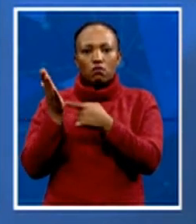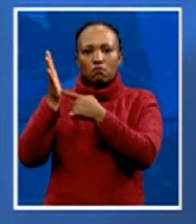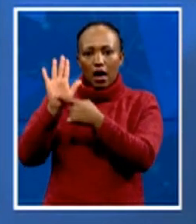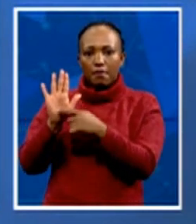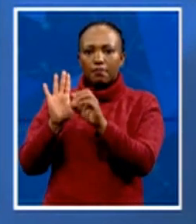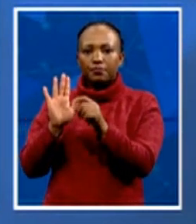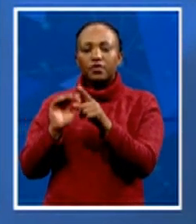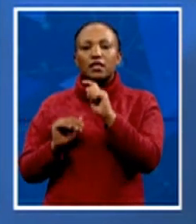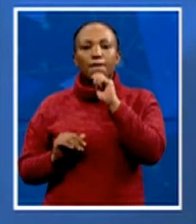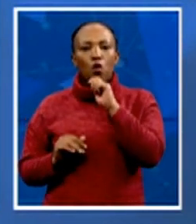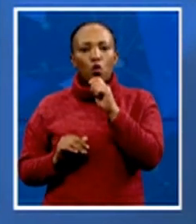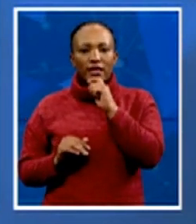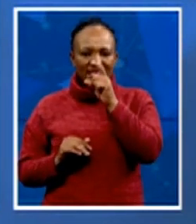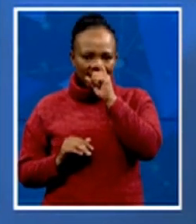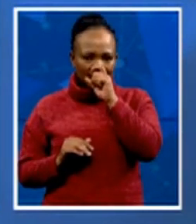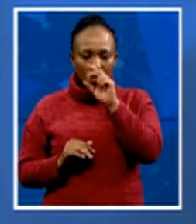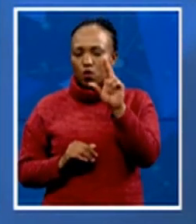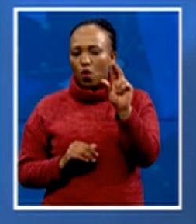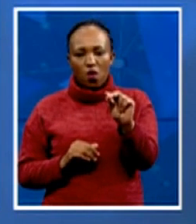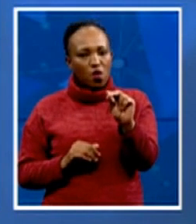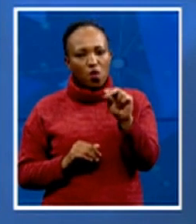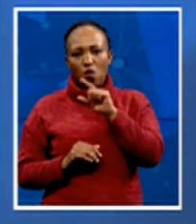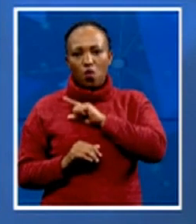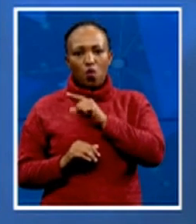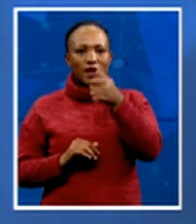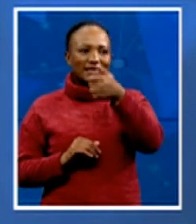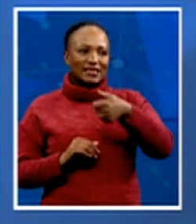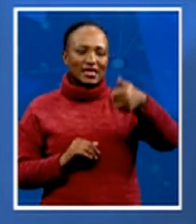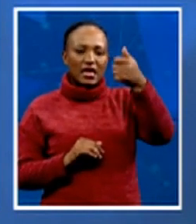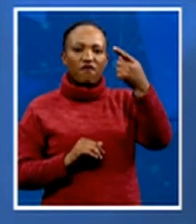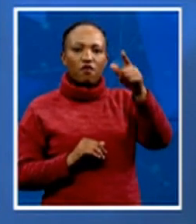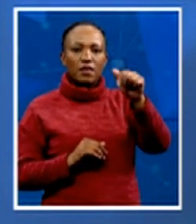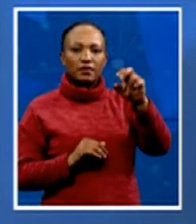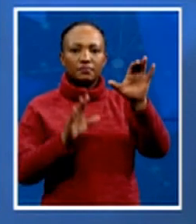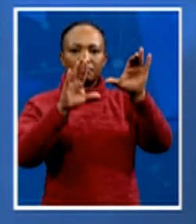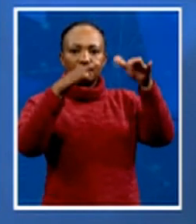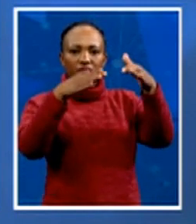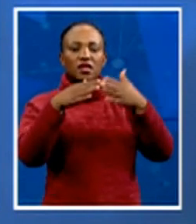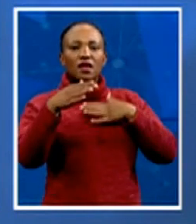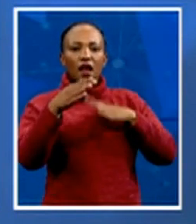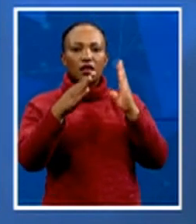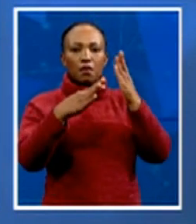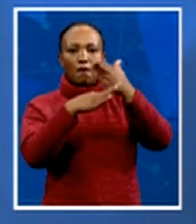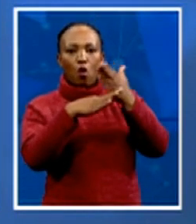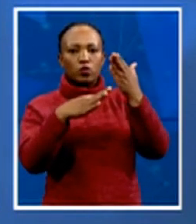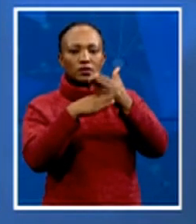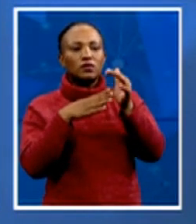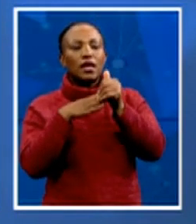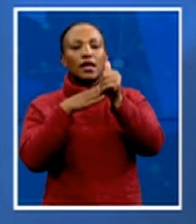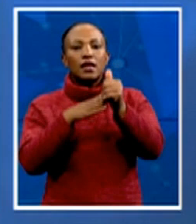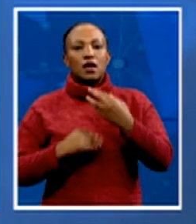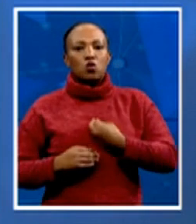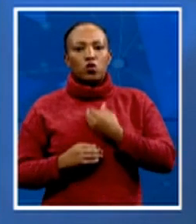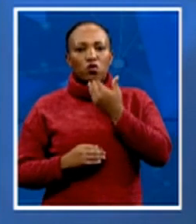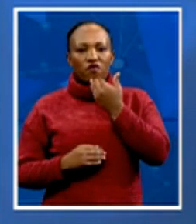No, because the seniors from the mother body like to impose the people who must lead the youth wings. The reason to use them in the affectional